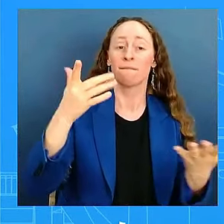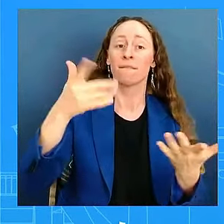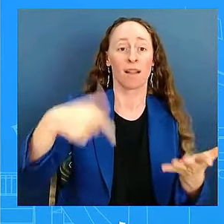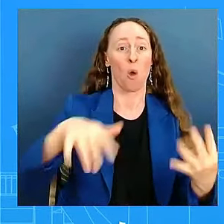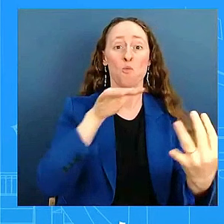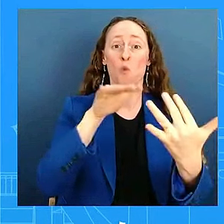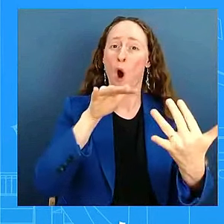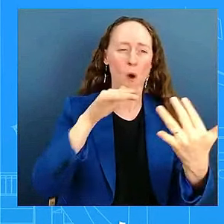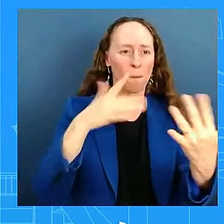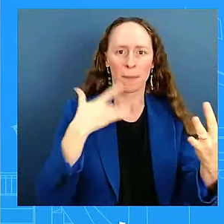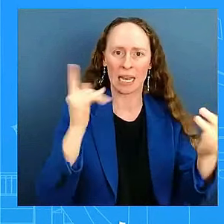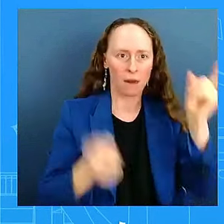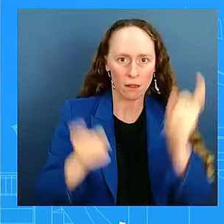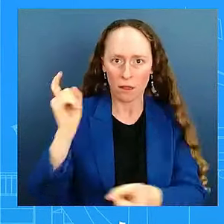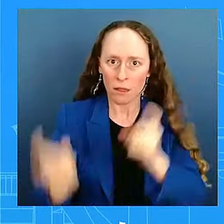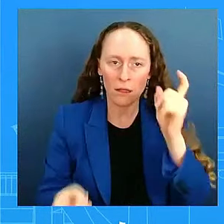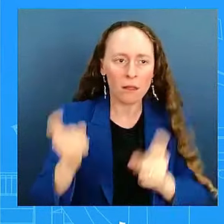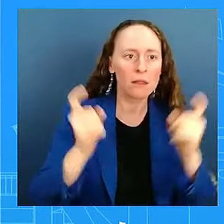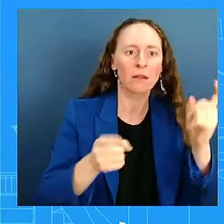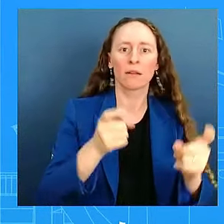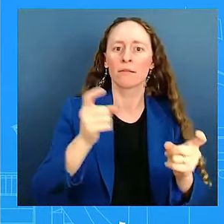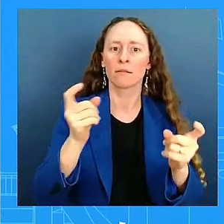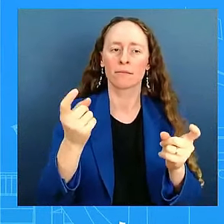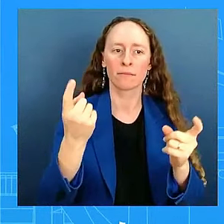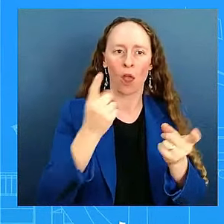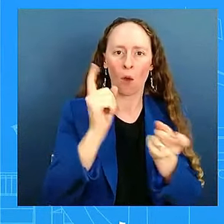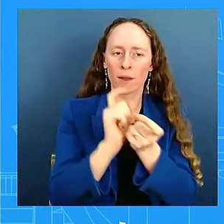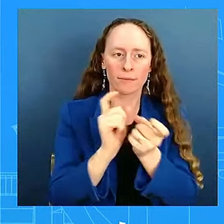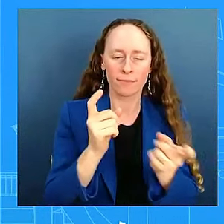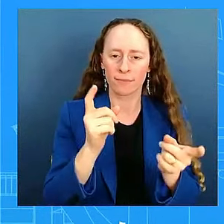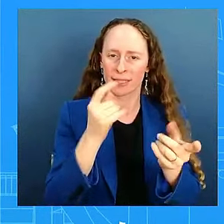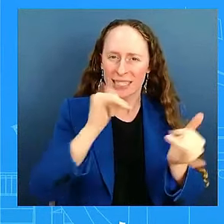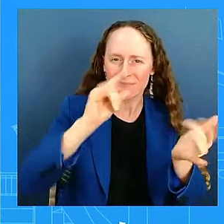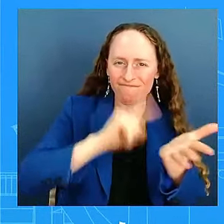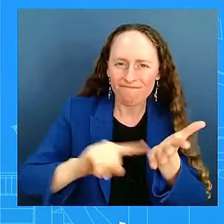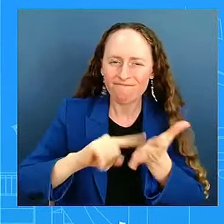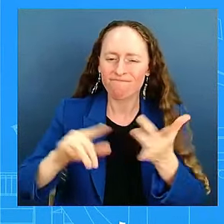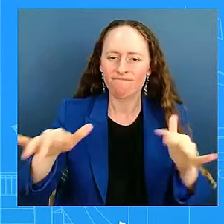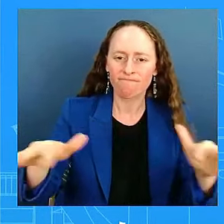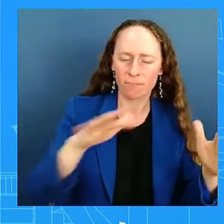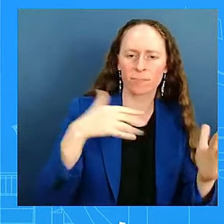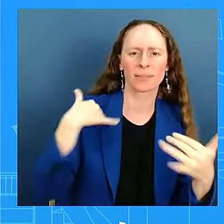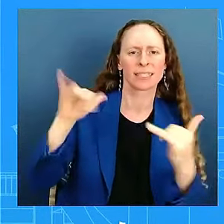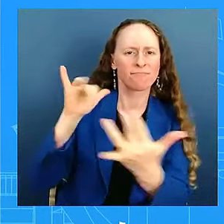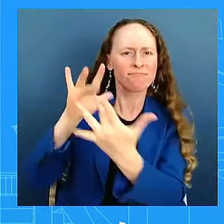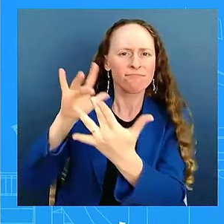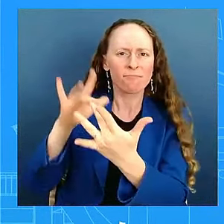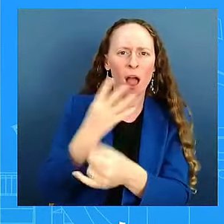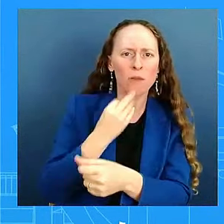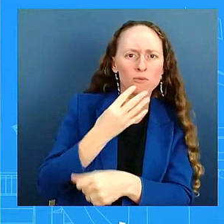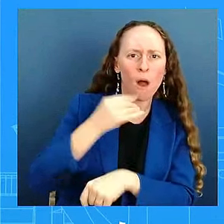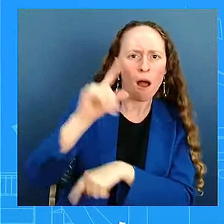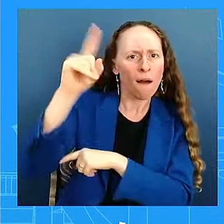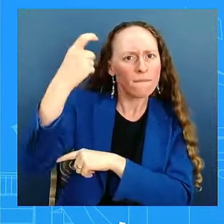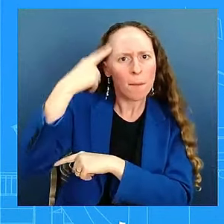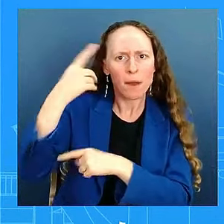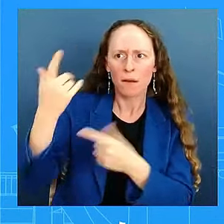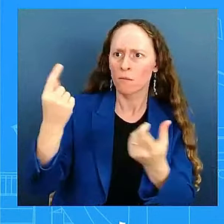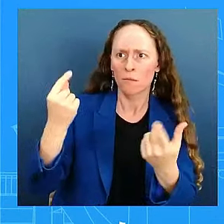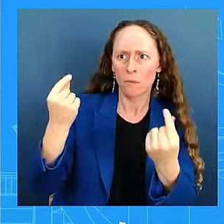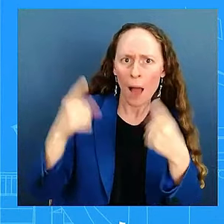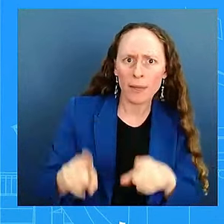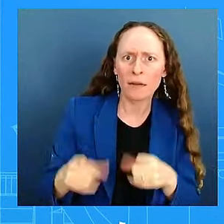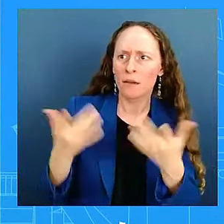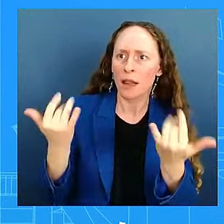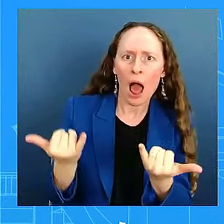on next steps in terms of the response and how to deal with what Iran has just done. And we will continue to